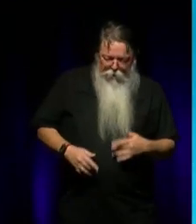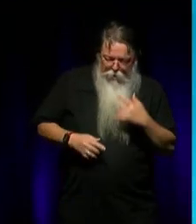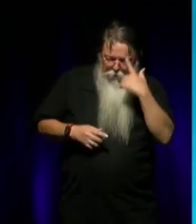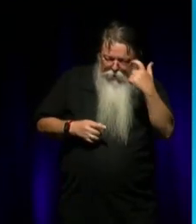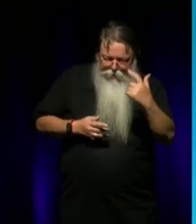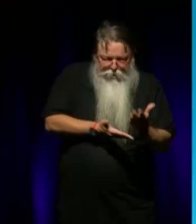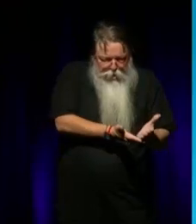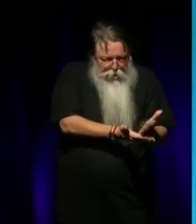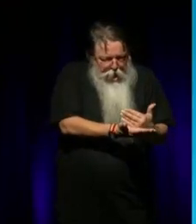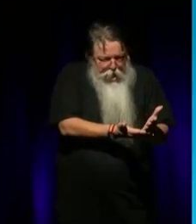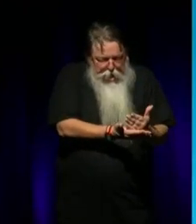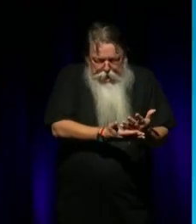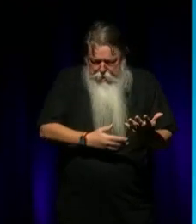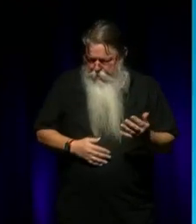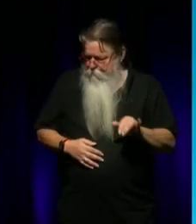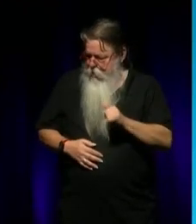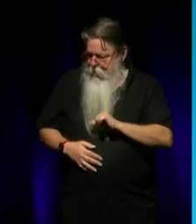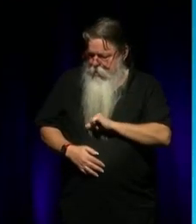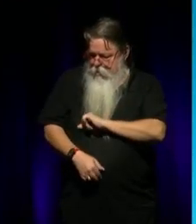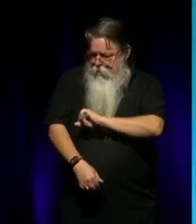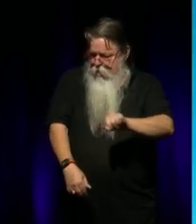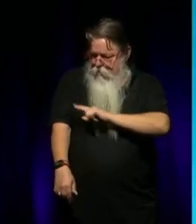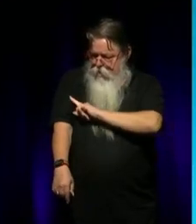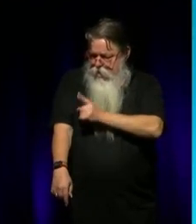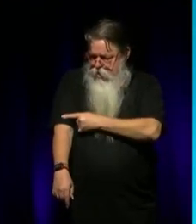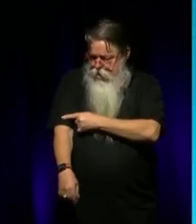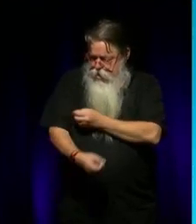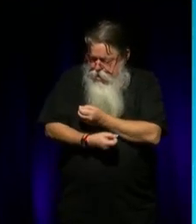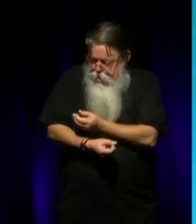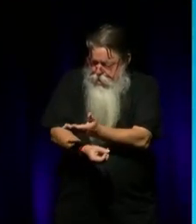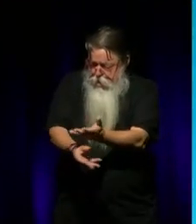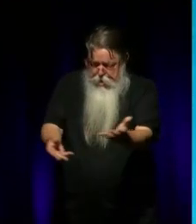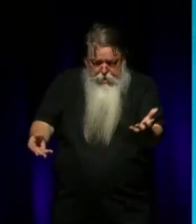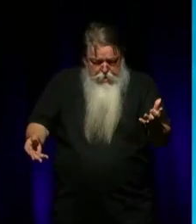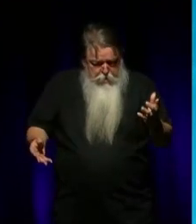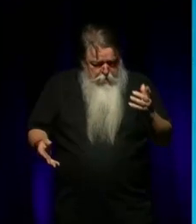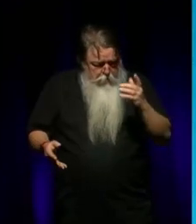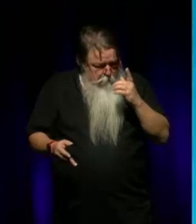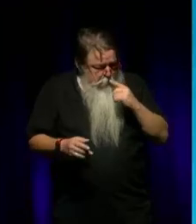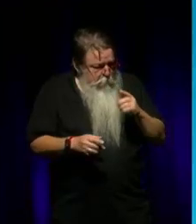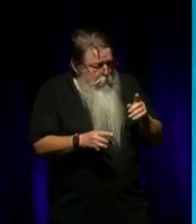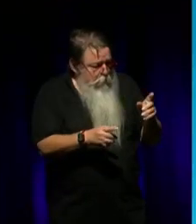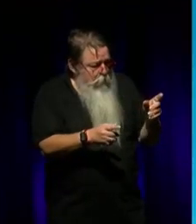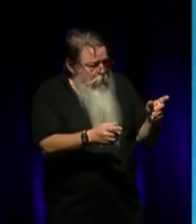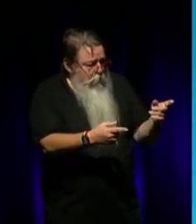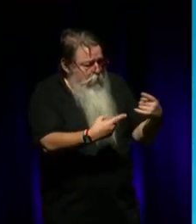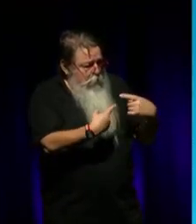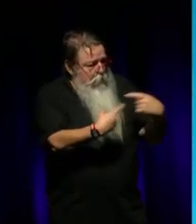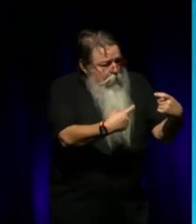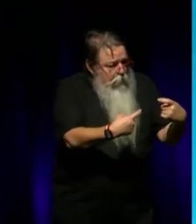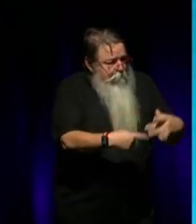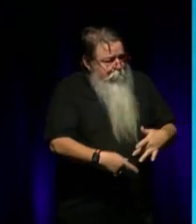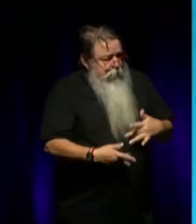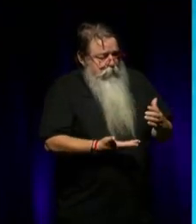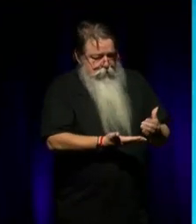People felt safe with that, or people felt they could work with that. know? And David had the biggest heart of